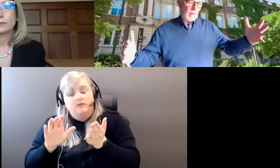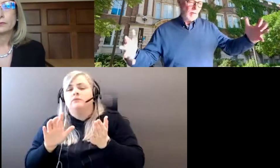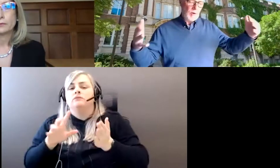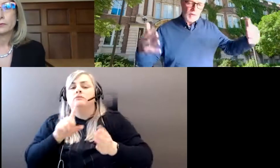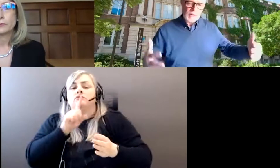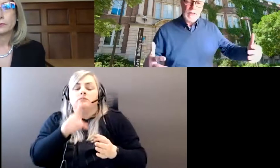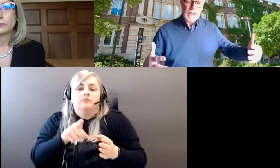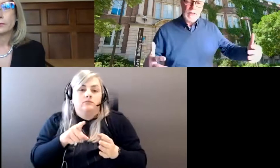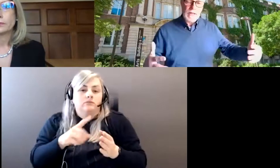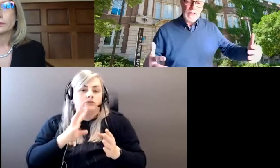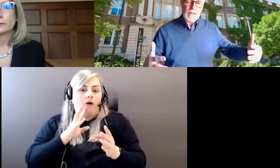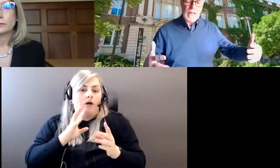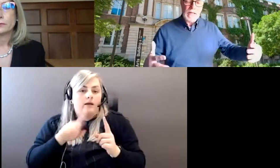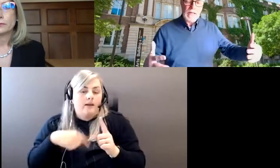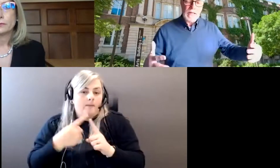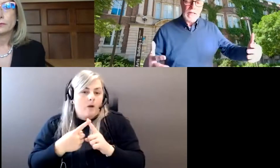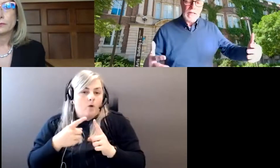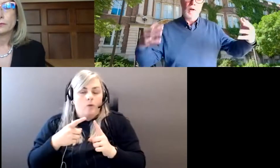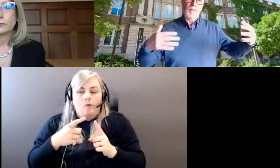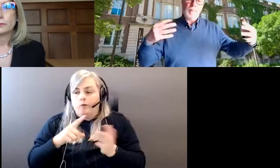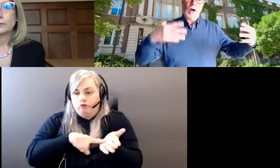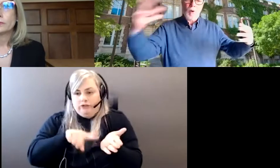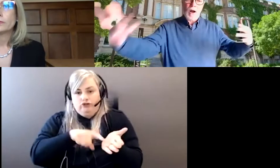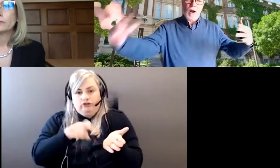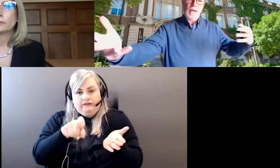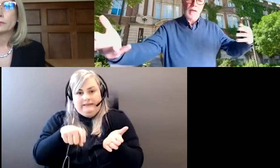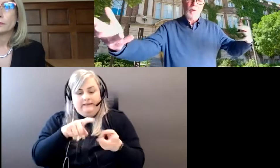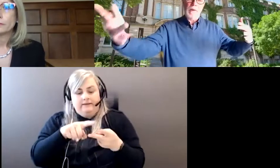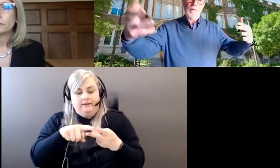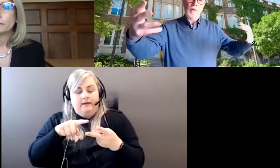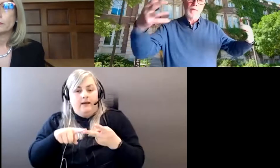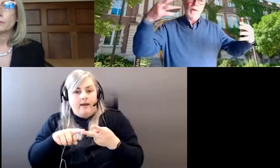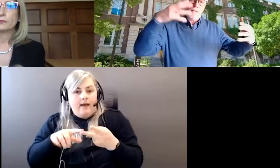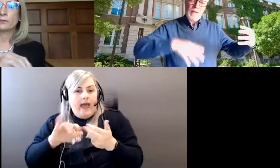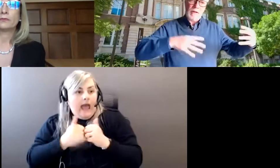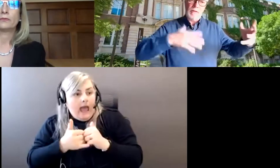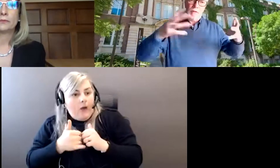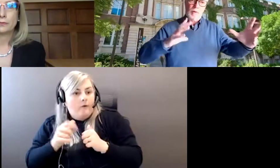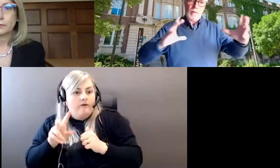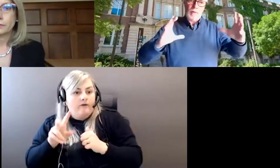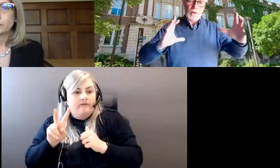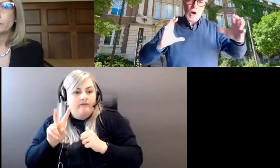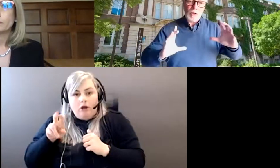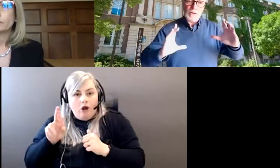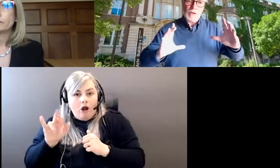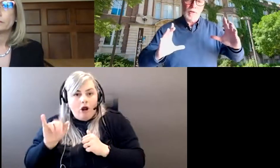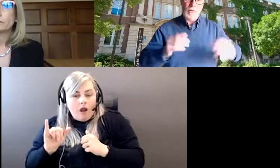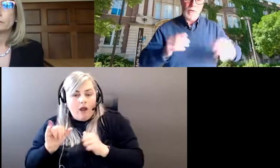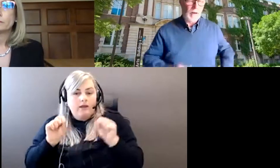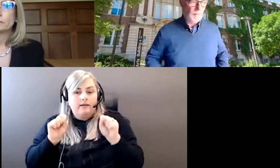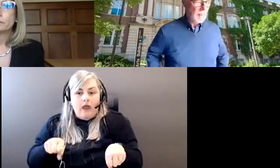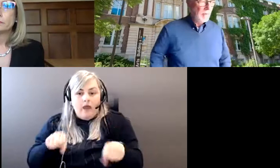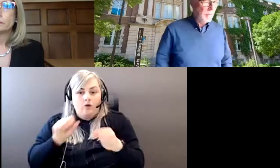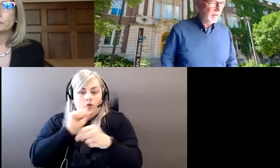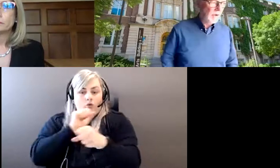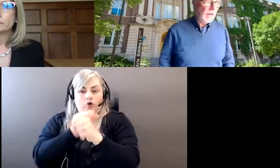that the research need, how the VPRI can work better with the faculties and what the college can do there.